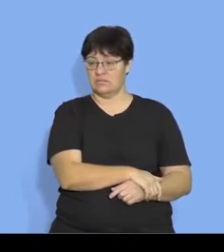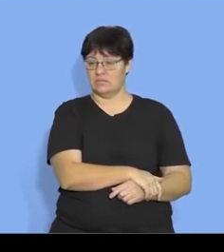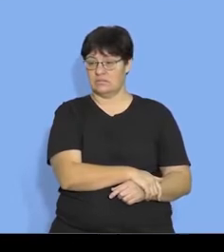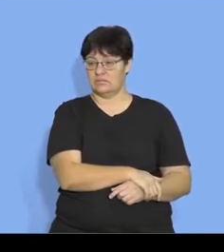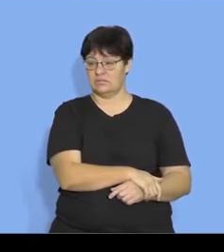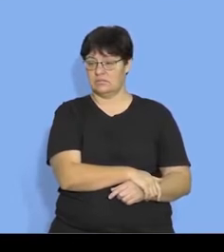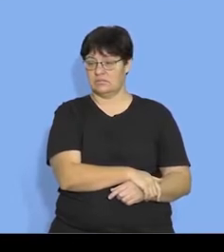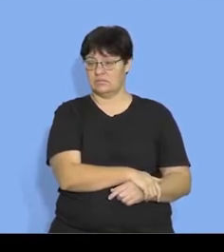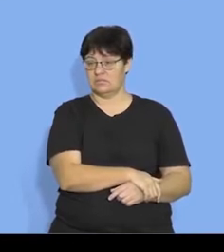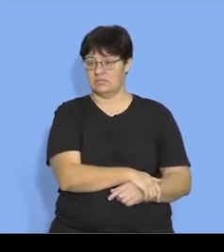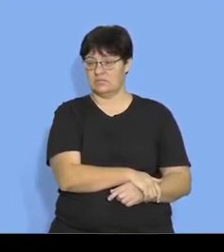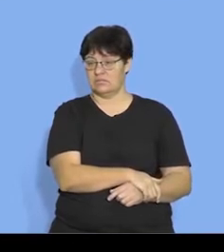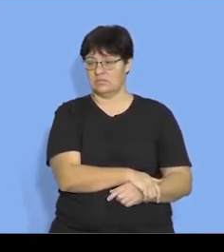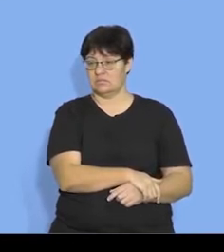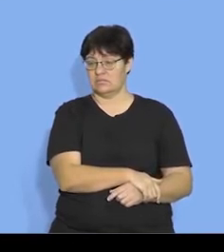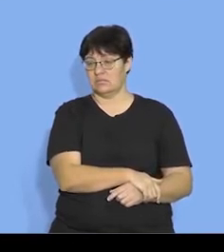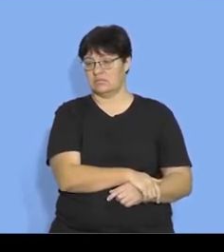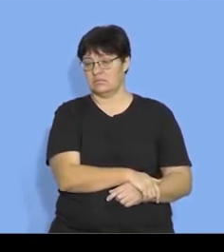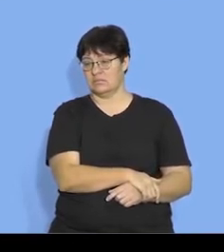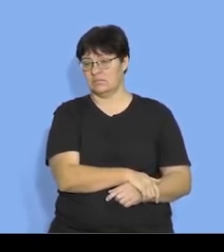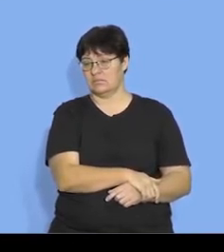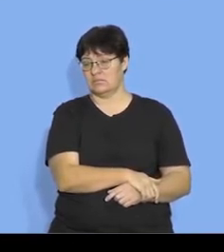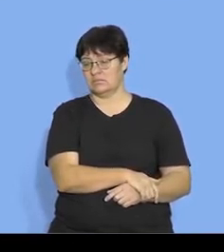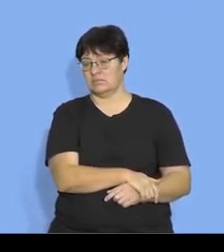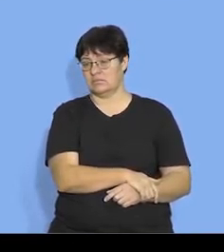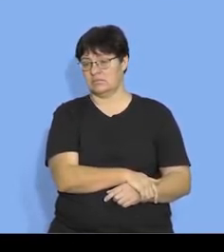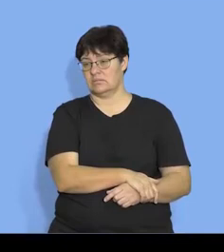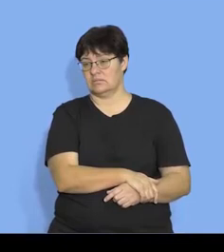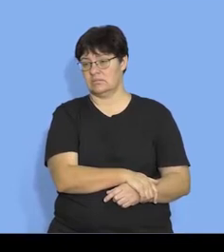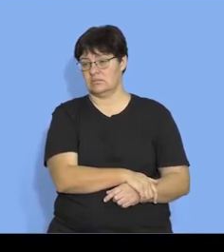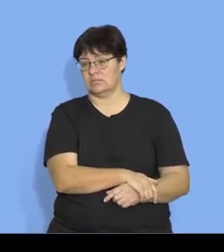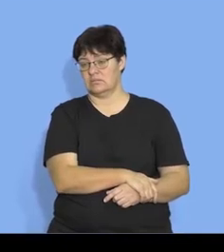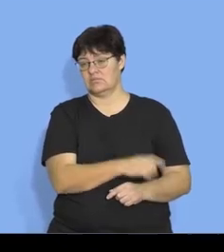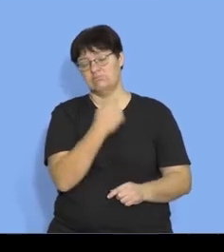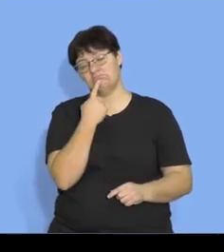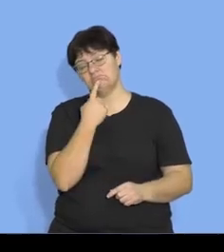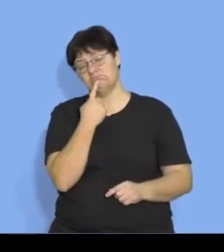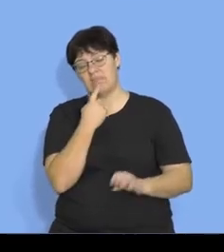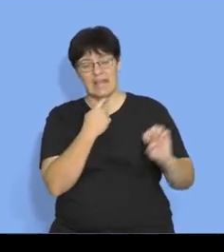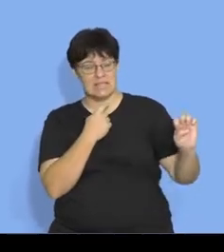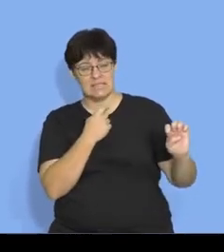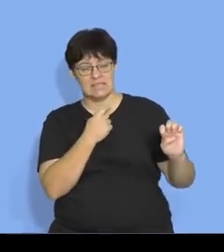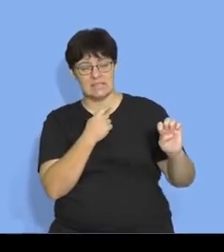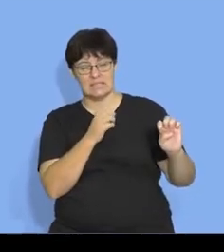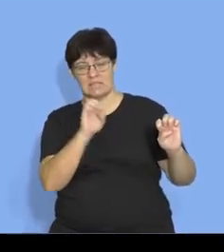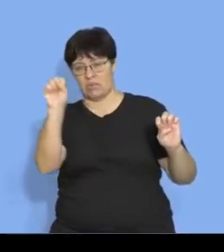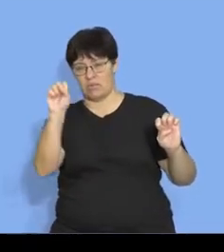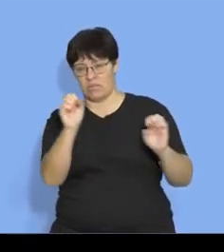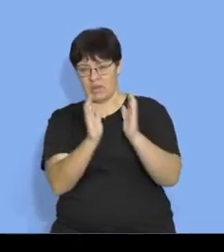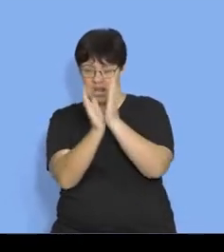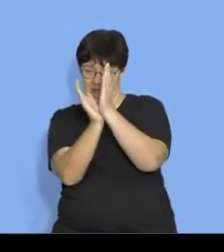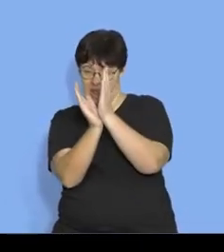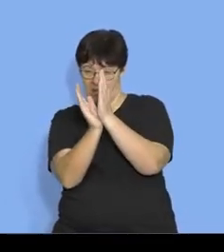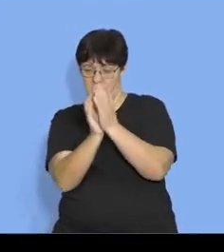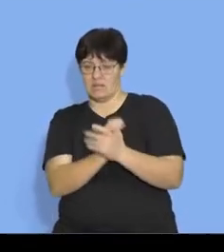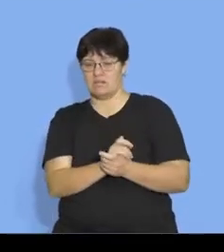if that's the east line and that's sorry that's south and that's east i if i could find that angle